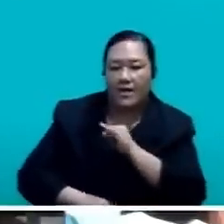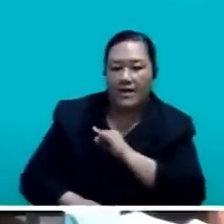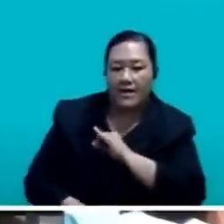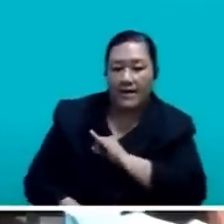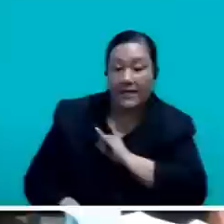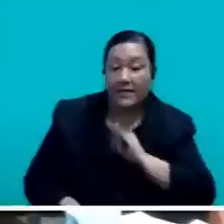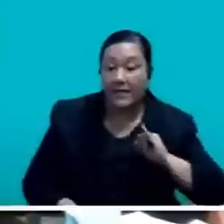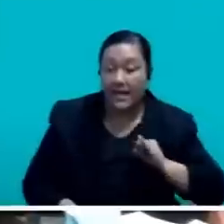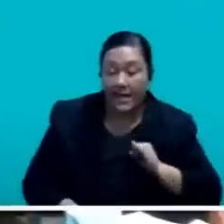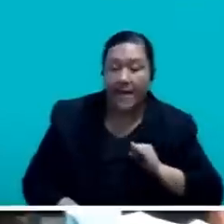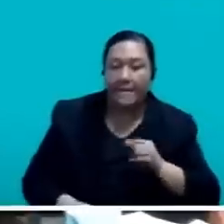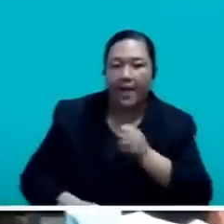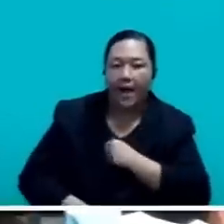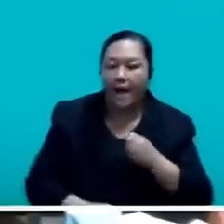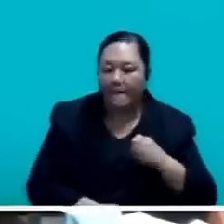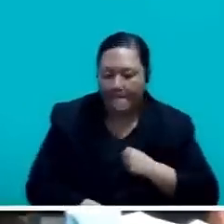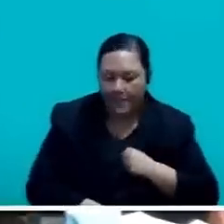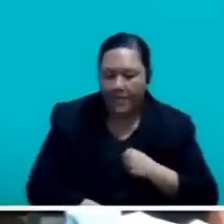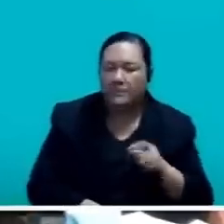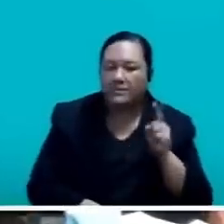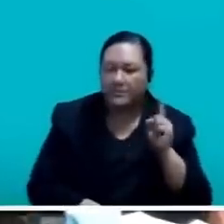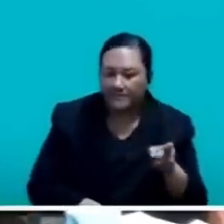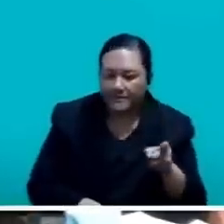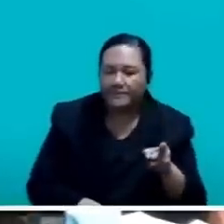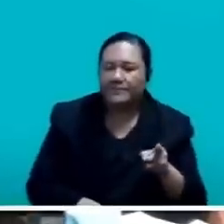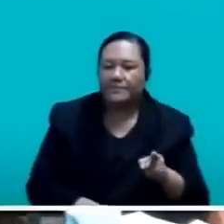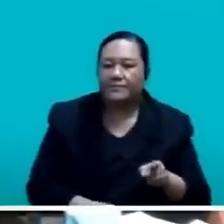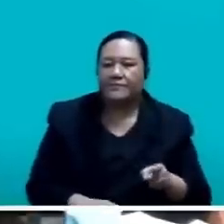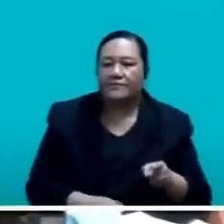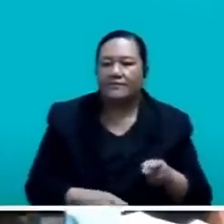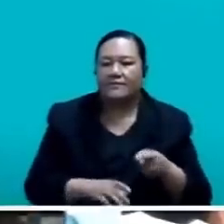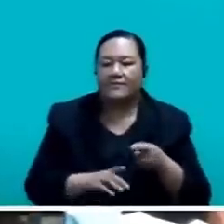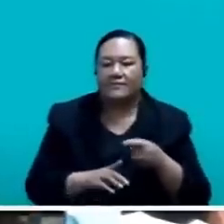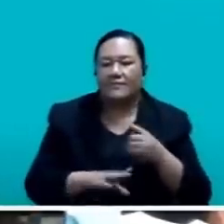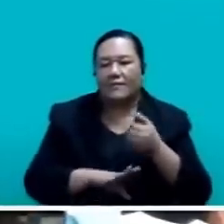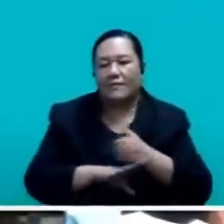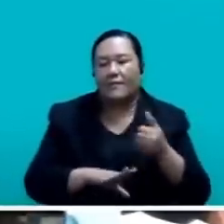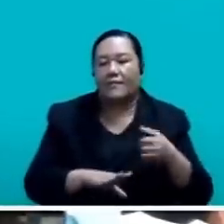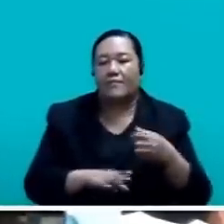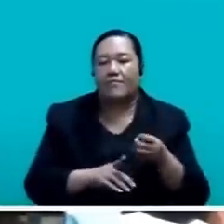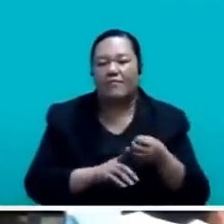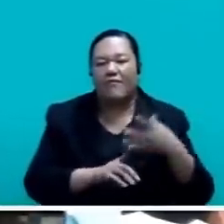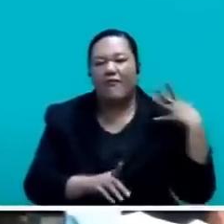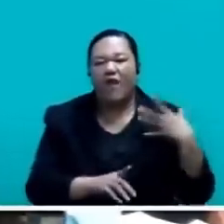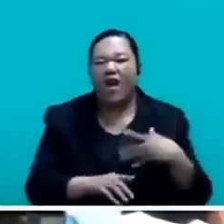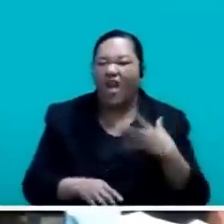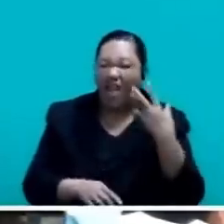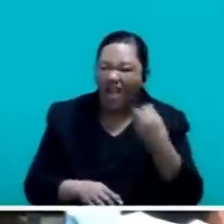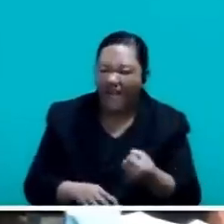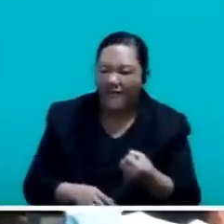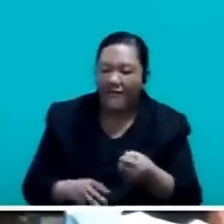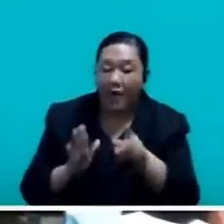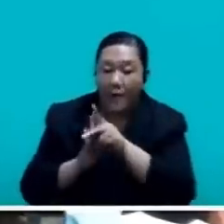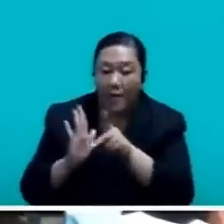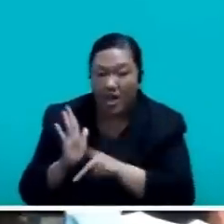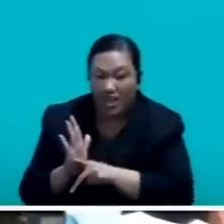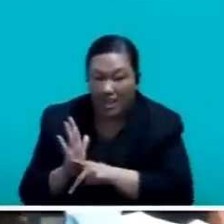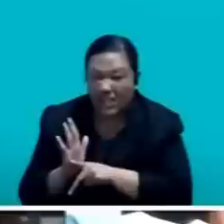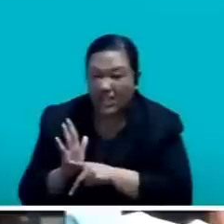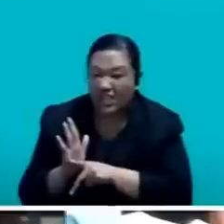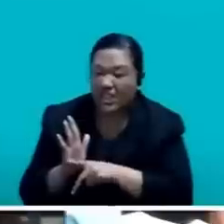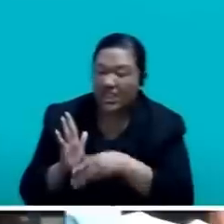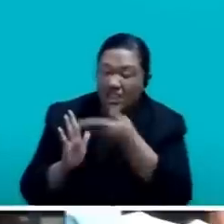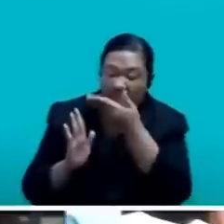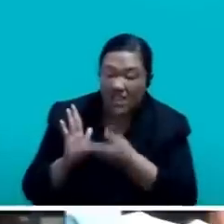here to correct the short-sighted and ineffective physical and monetary policies that has led the